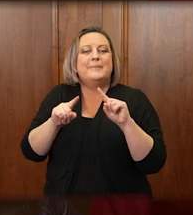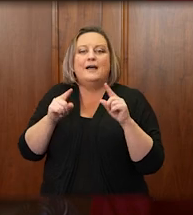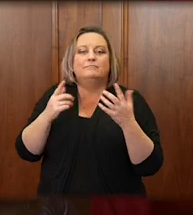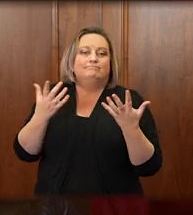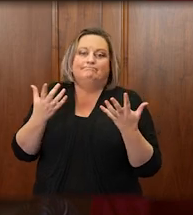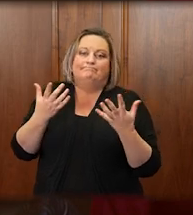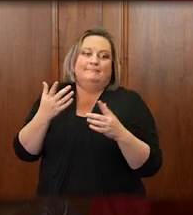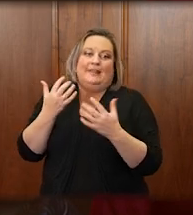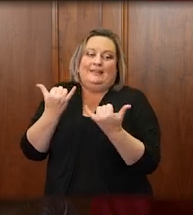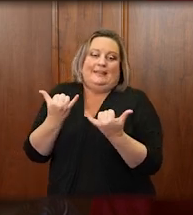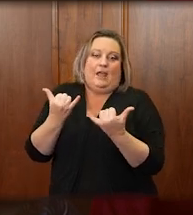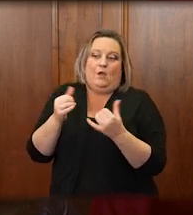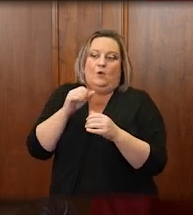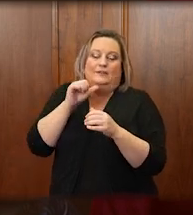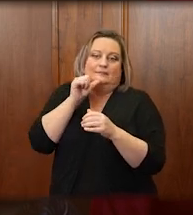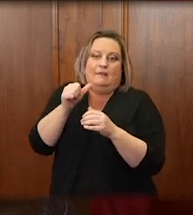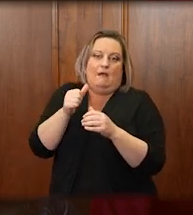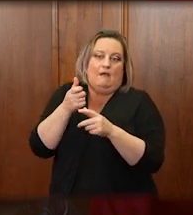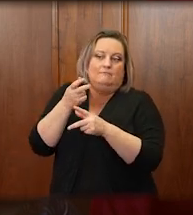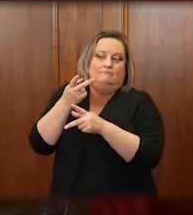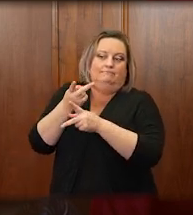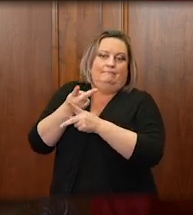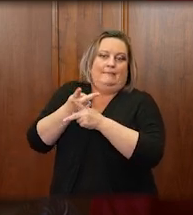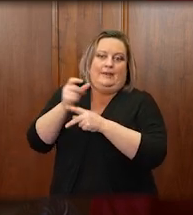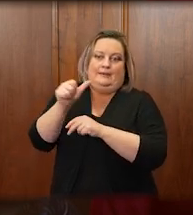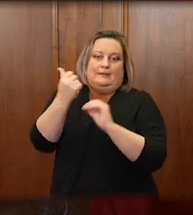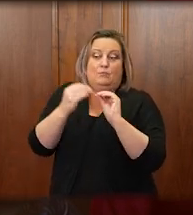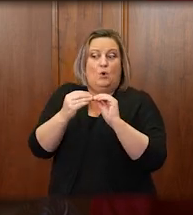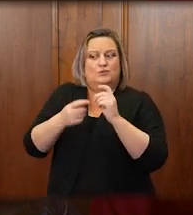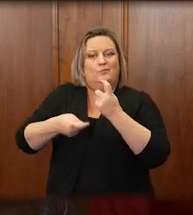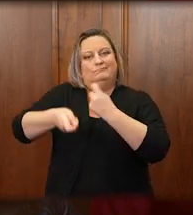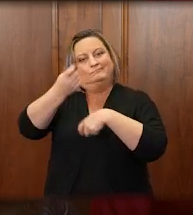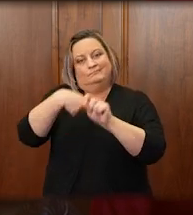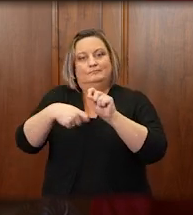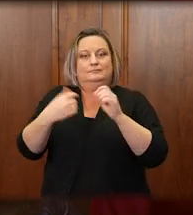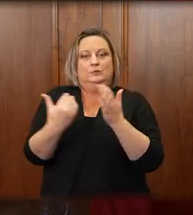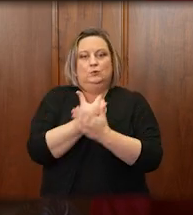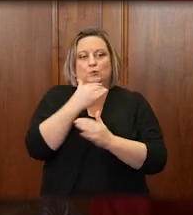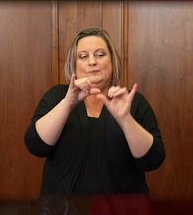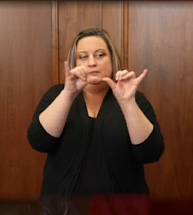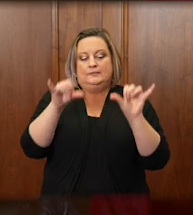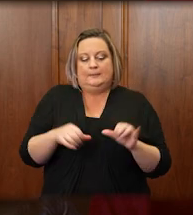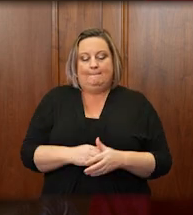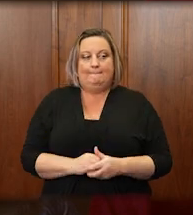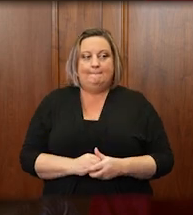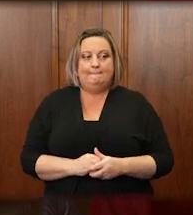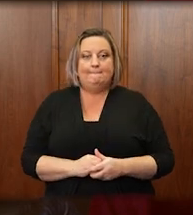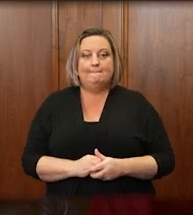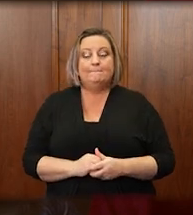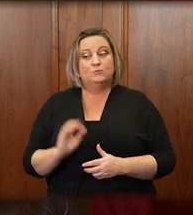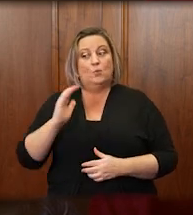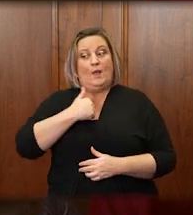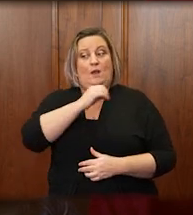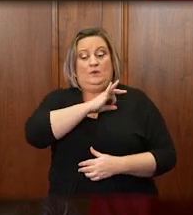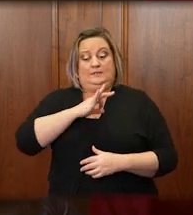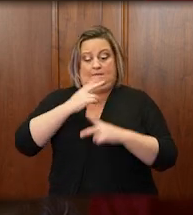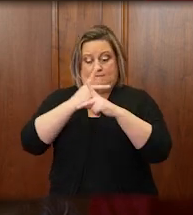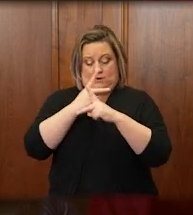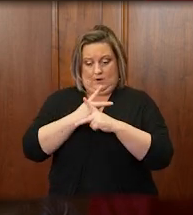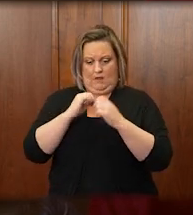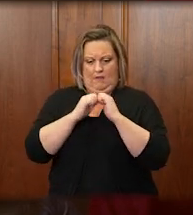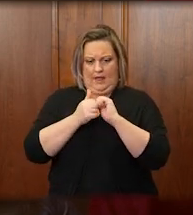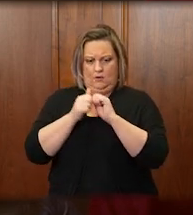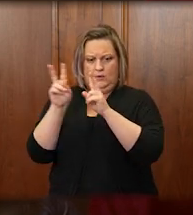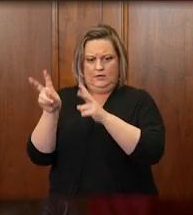be upgraded to a new web-based system. Our small staff developed a process for migrating data and standing up the new